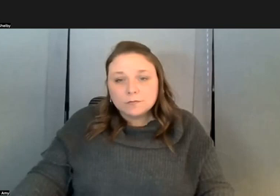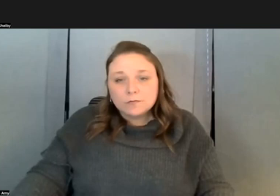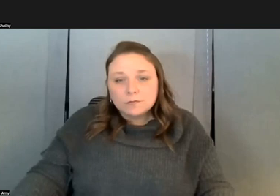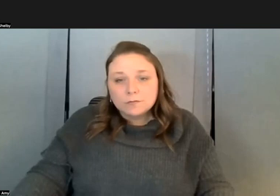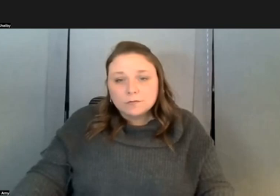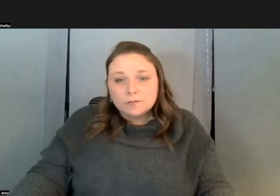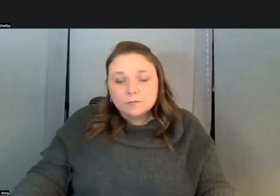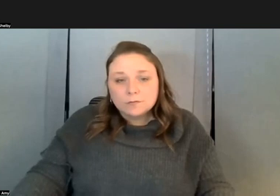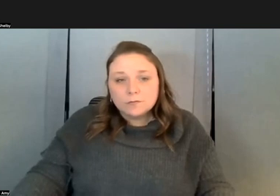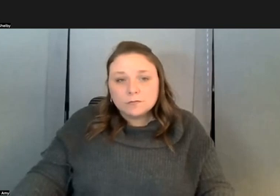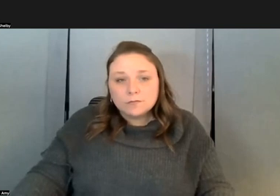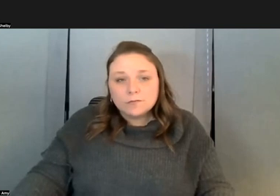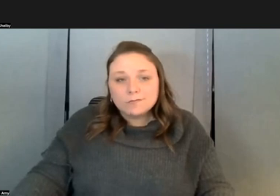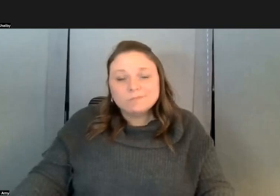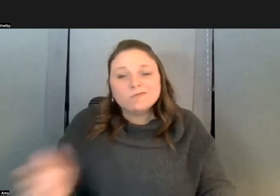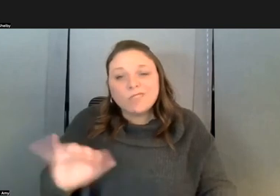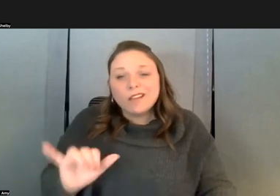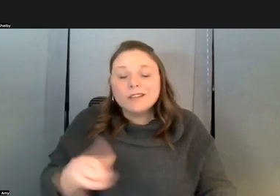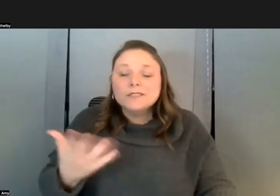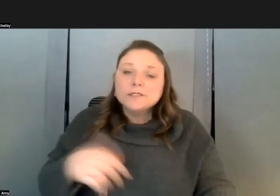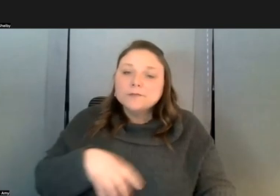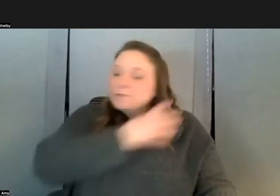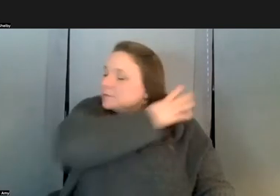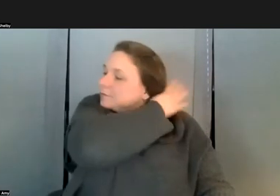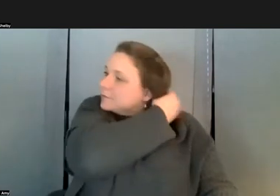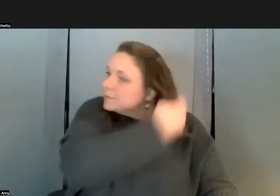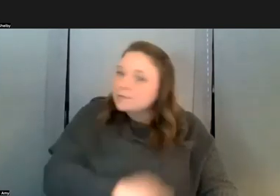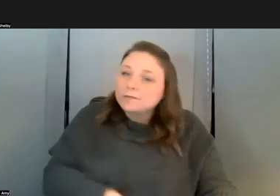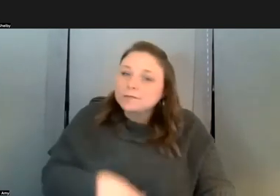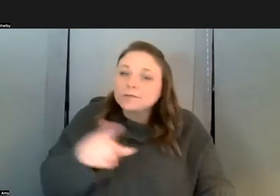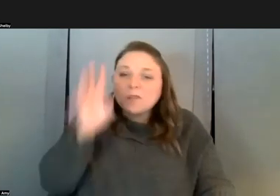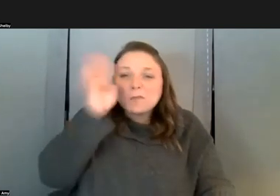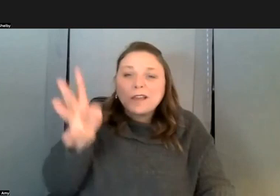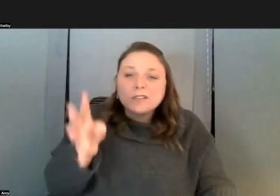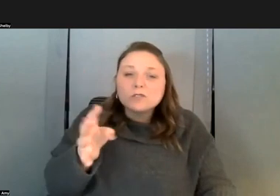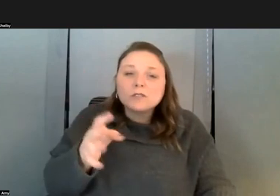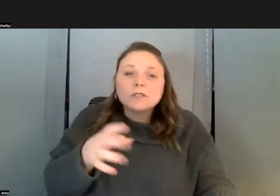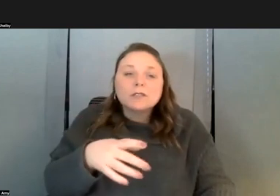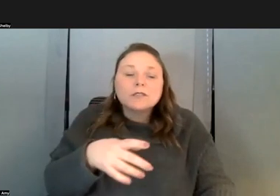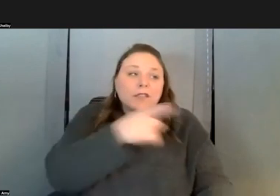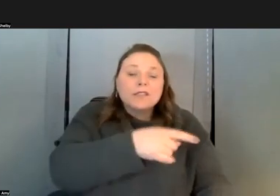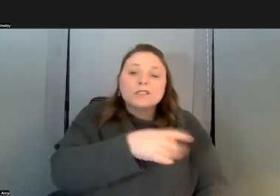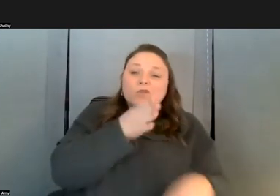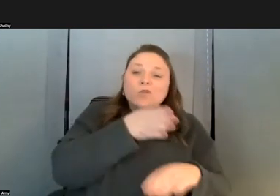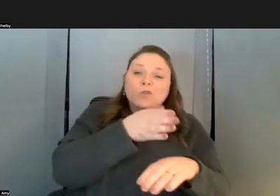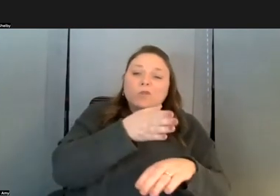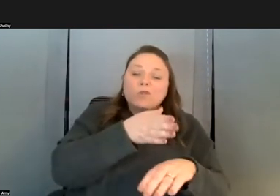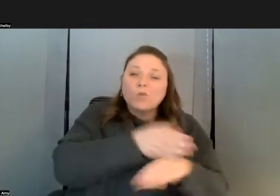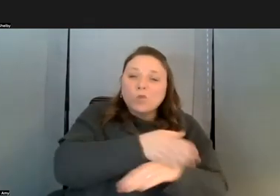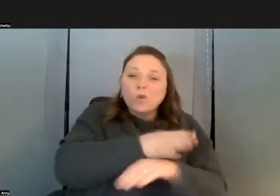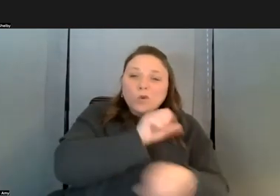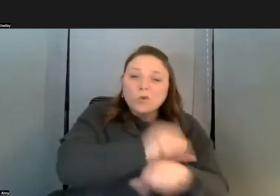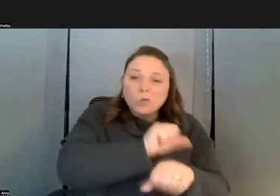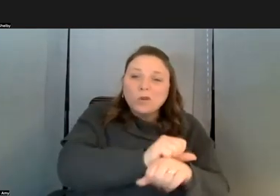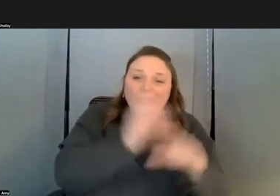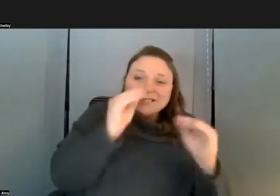imagine all of a sudden i mean suppose you're a woodworking instructor and and and you've got your your shop